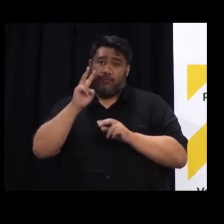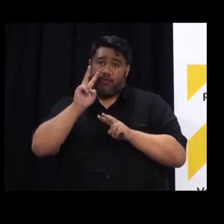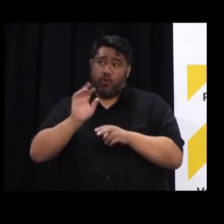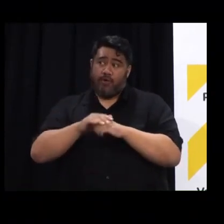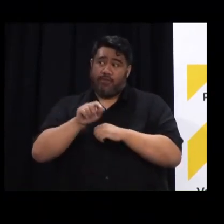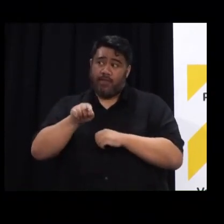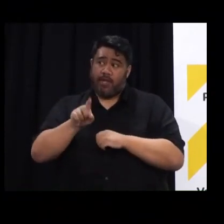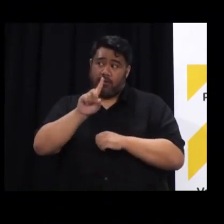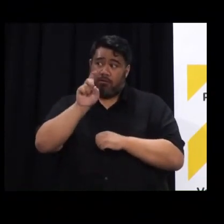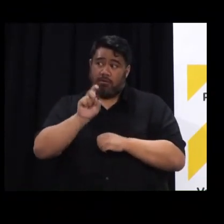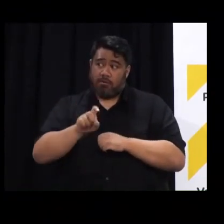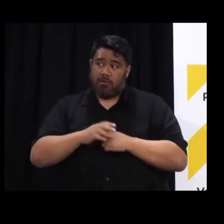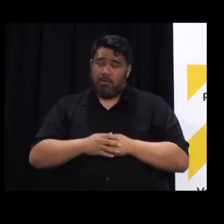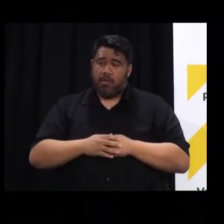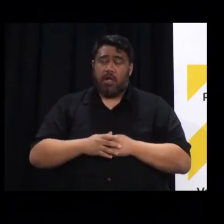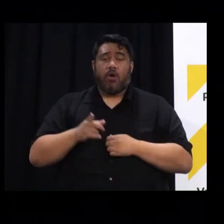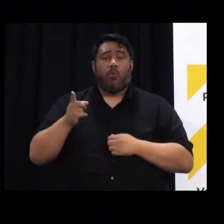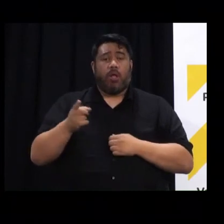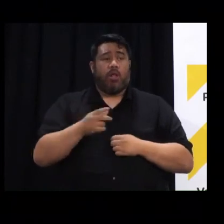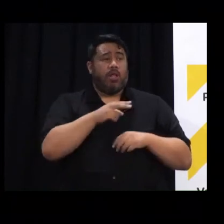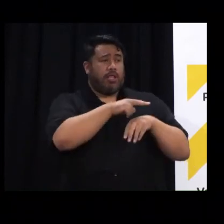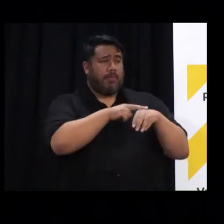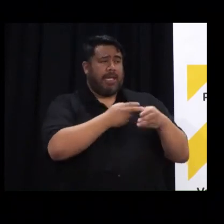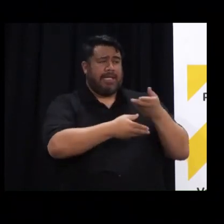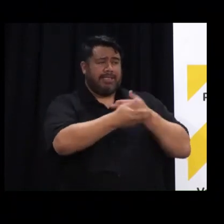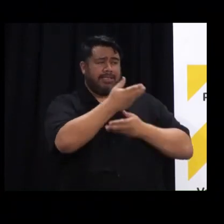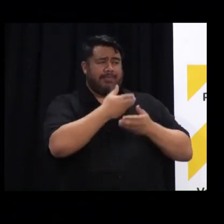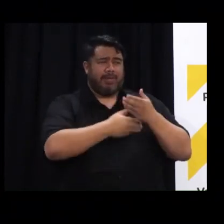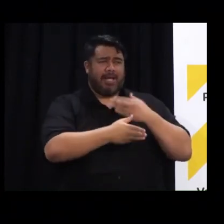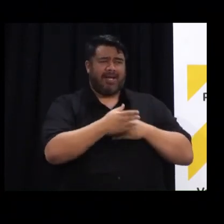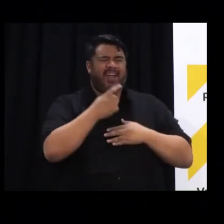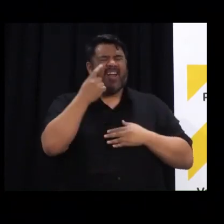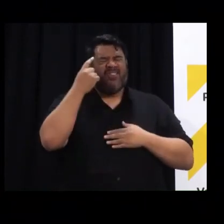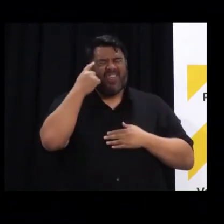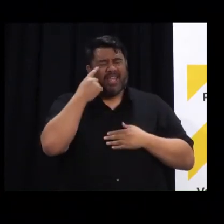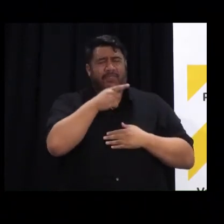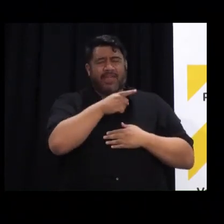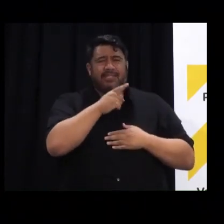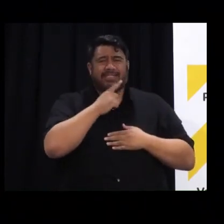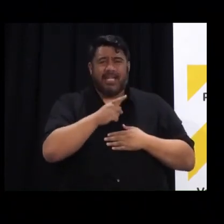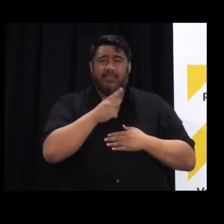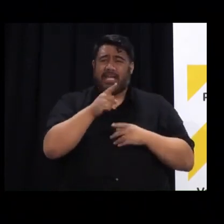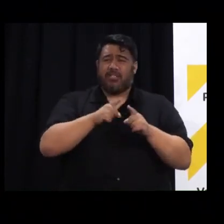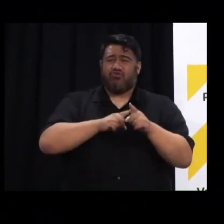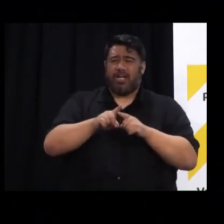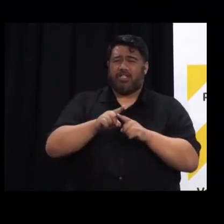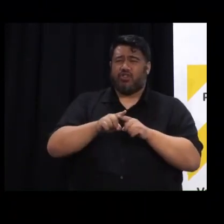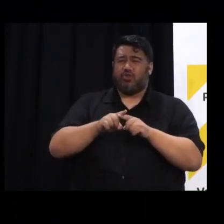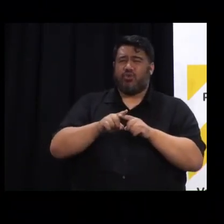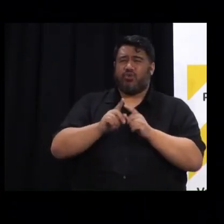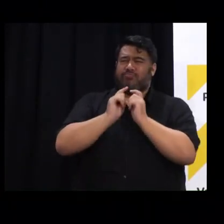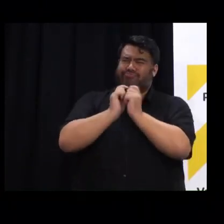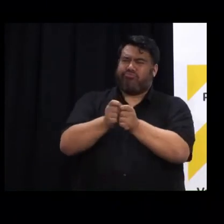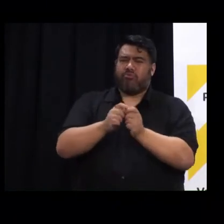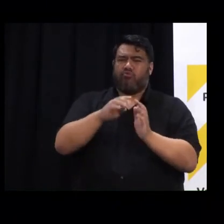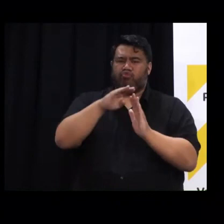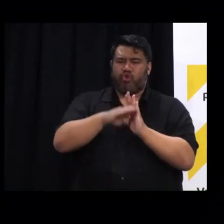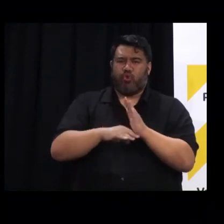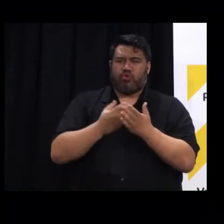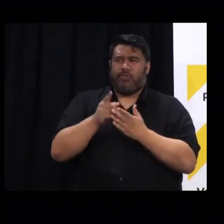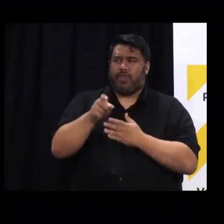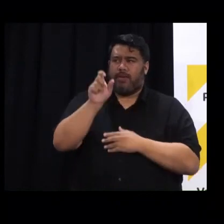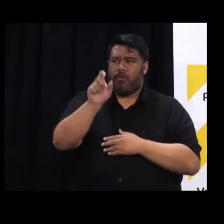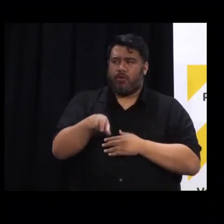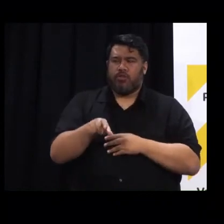for those circumstances and my recollection is that they had previously sought bail but I would want to go and check their